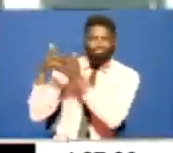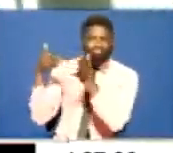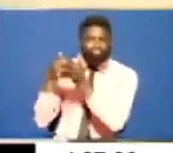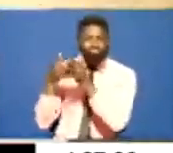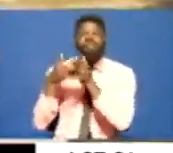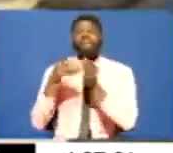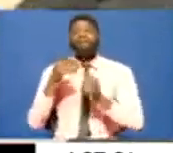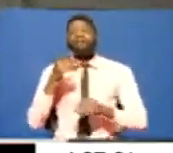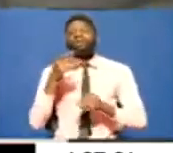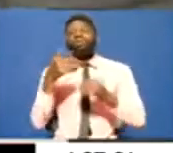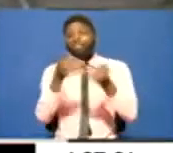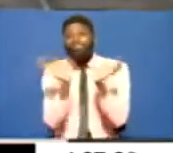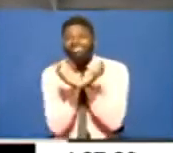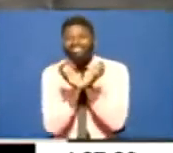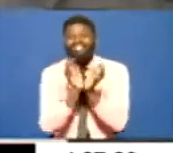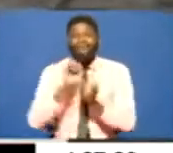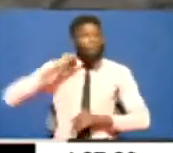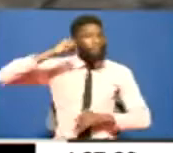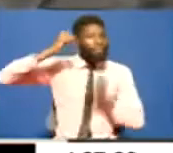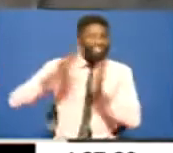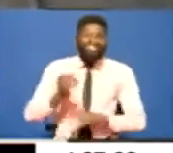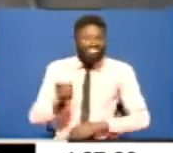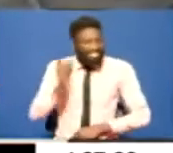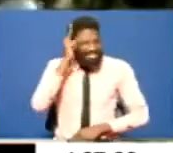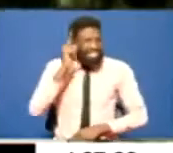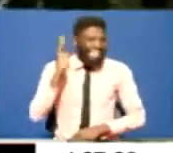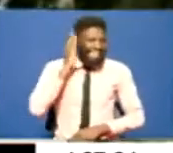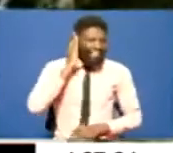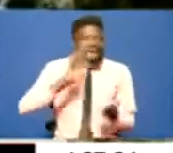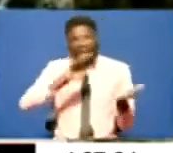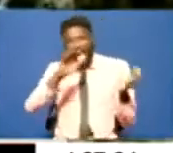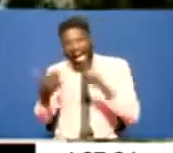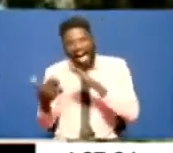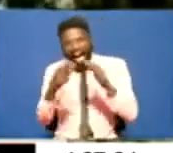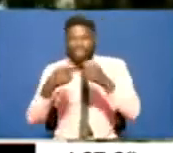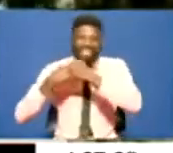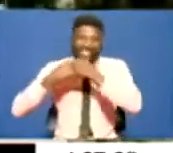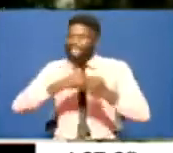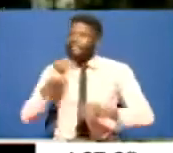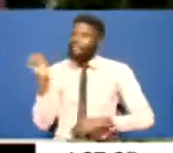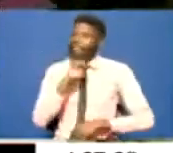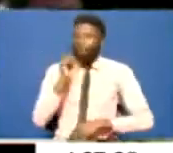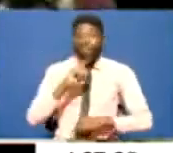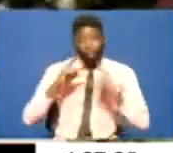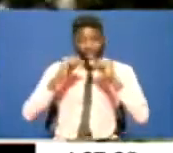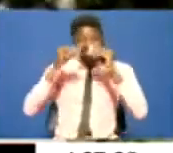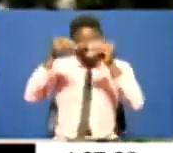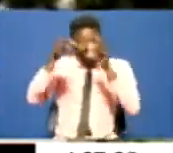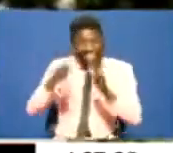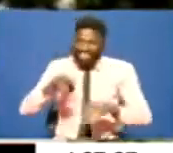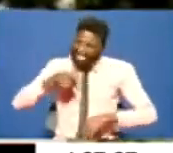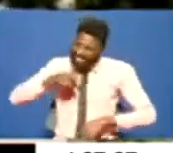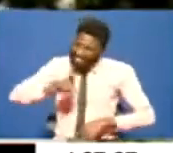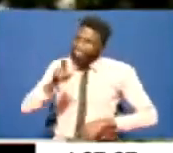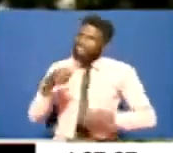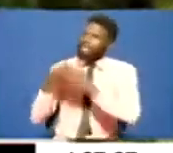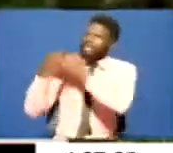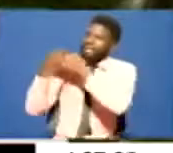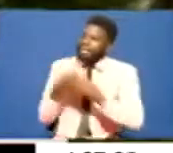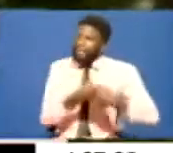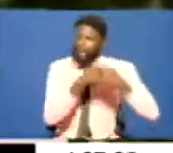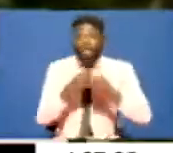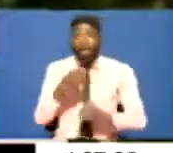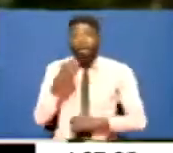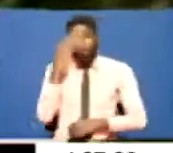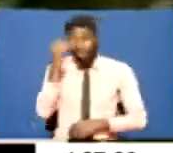who do not understand the plight of the deaf was a major challenge. She said teachers go through many challenges as the girls who do not